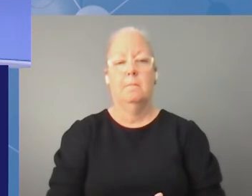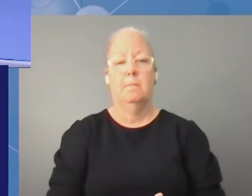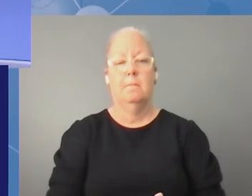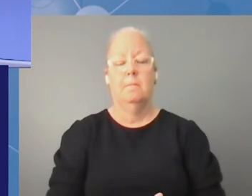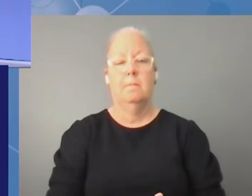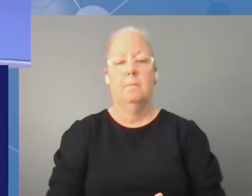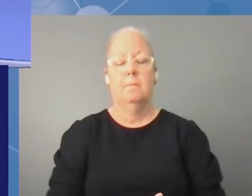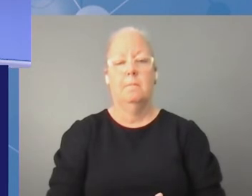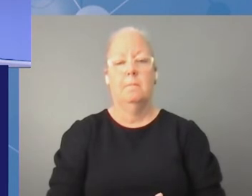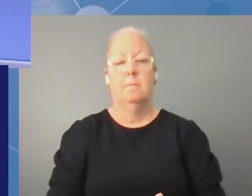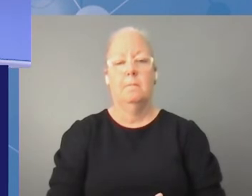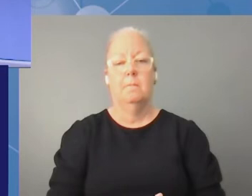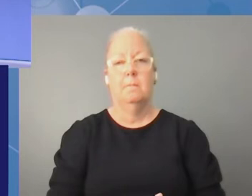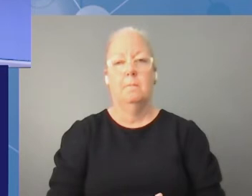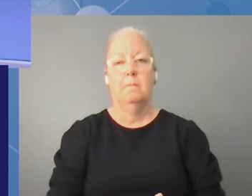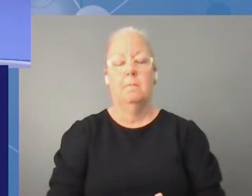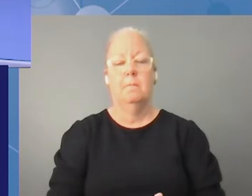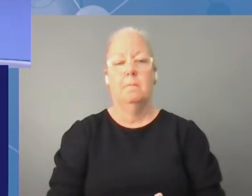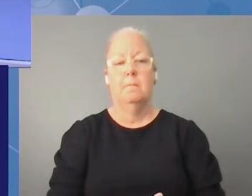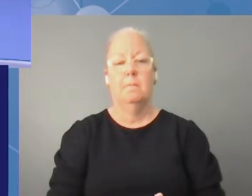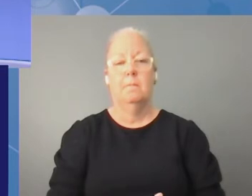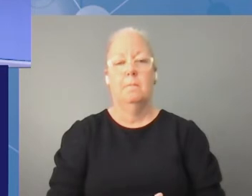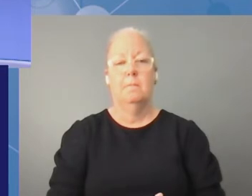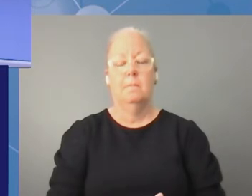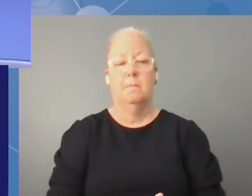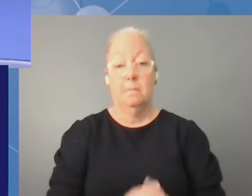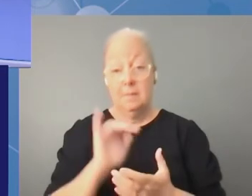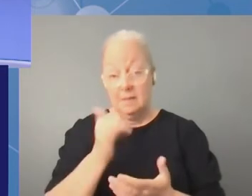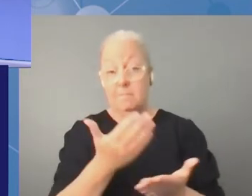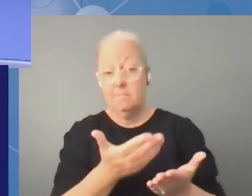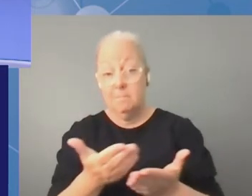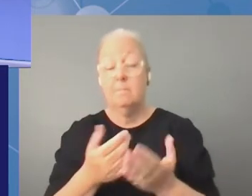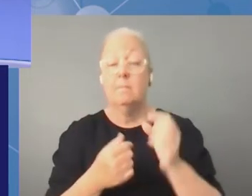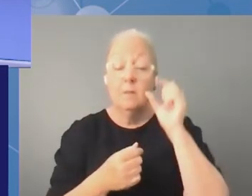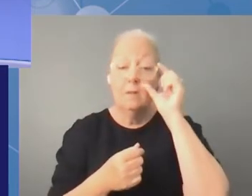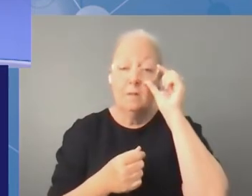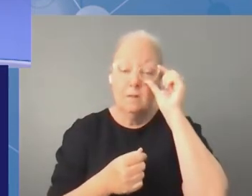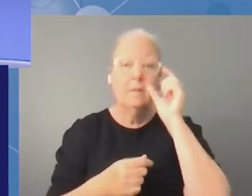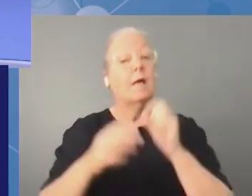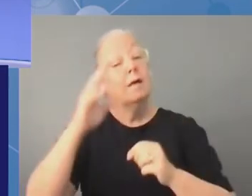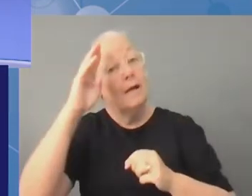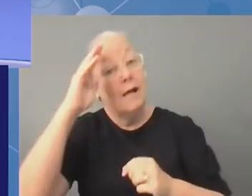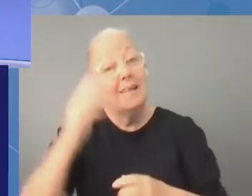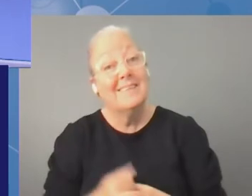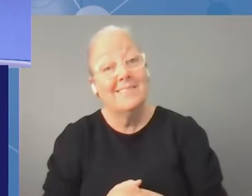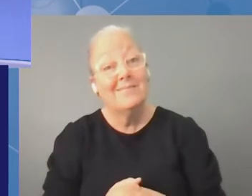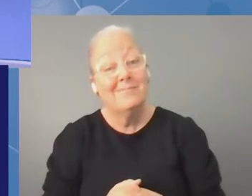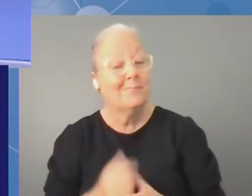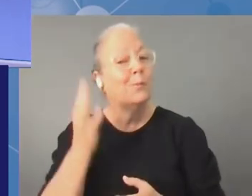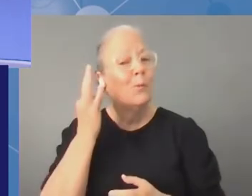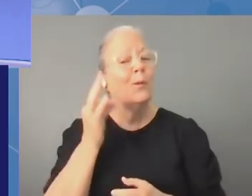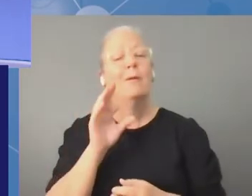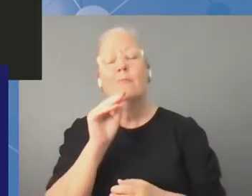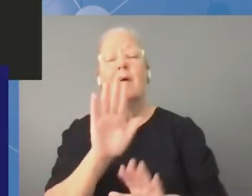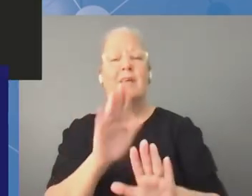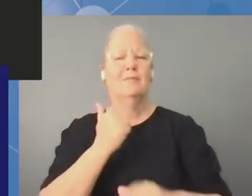yes yes we'll just give it a couple of seconds hello yes yes sorry